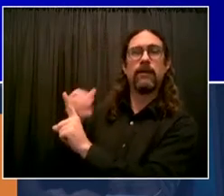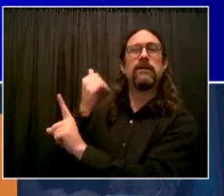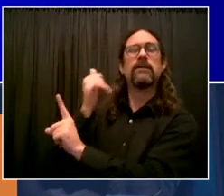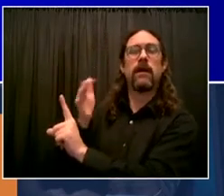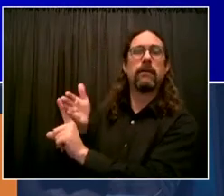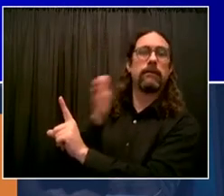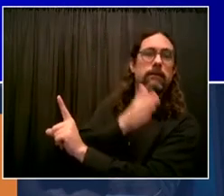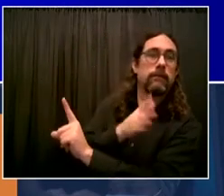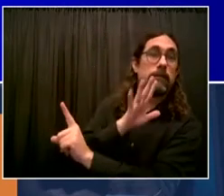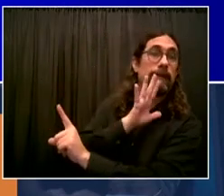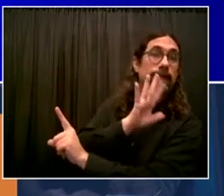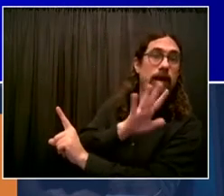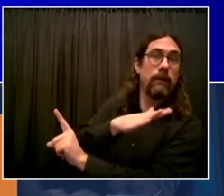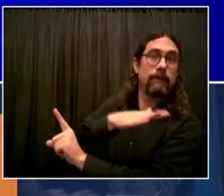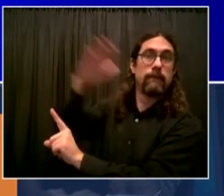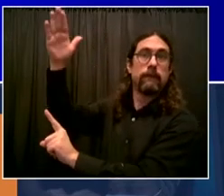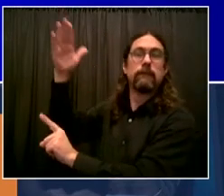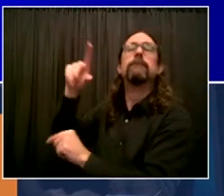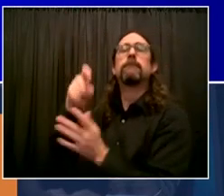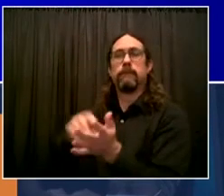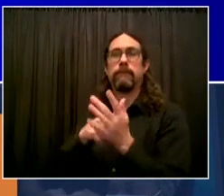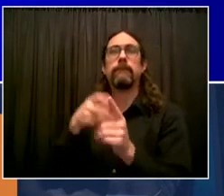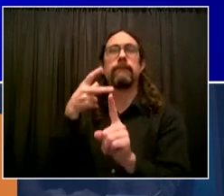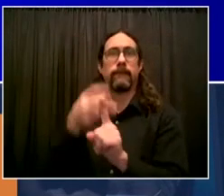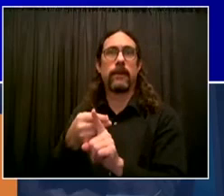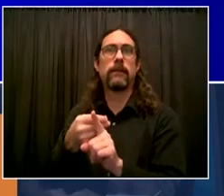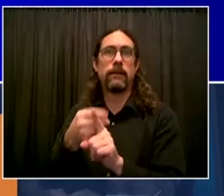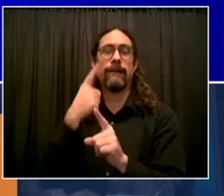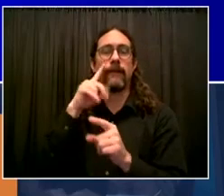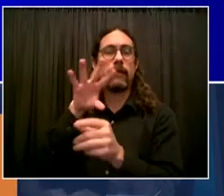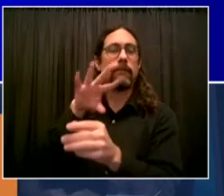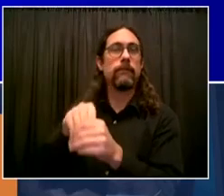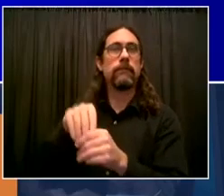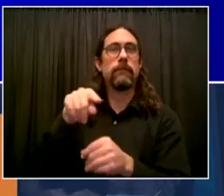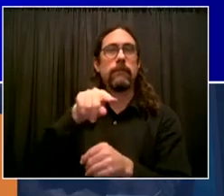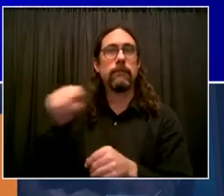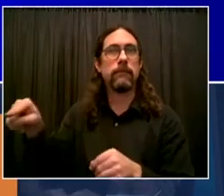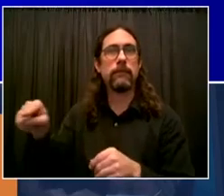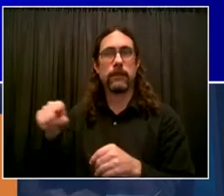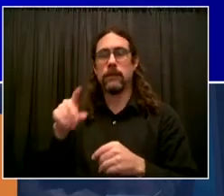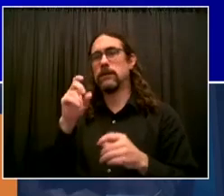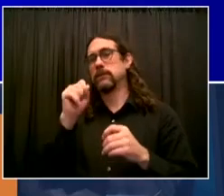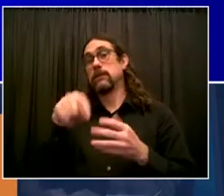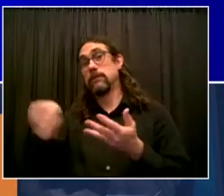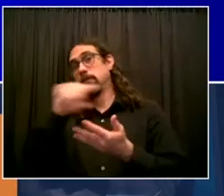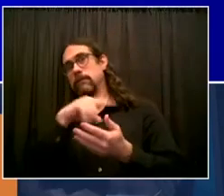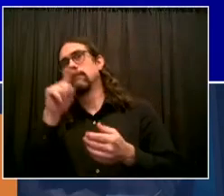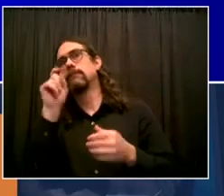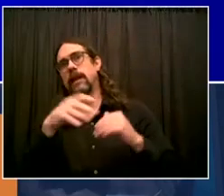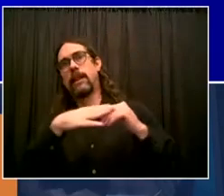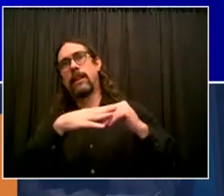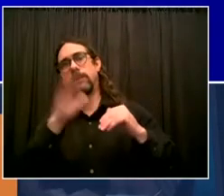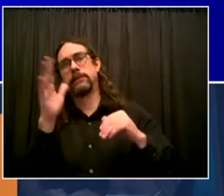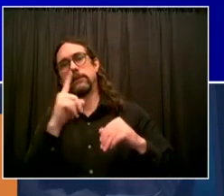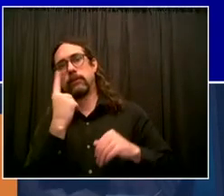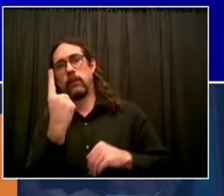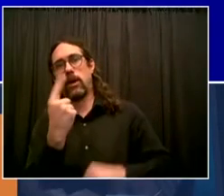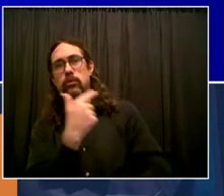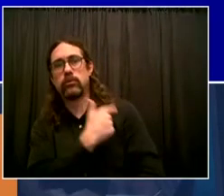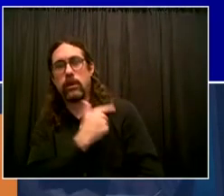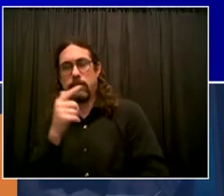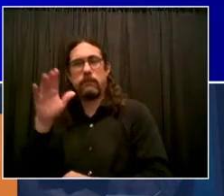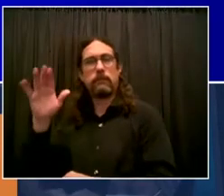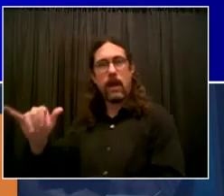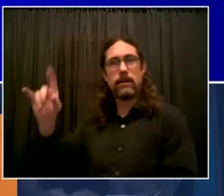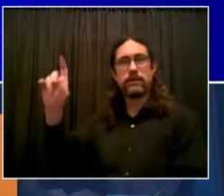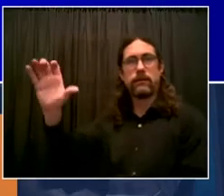Again, only one dose required. There's time for parents to get that done. Most kids don't necessarily participate in those activities. That's